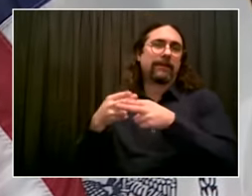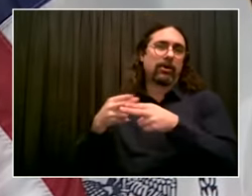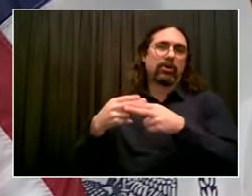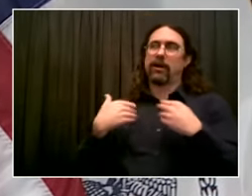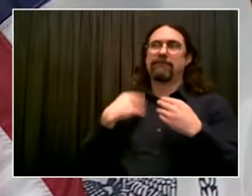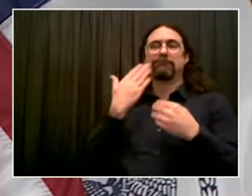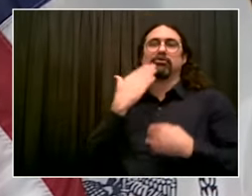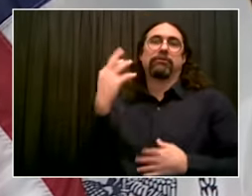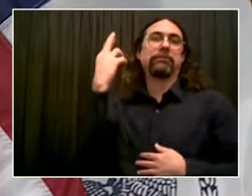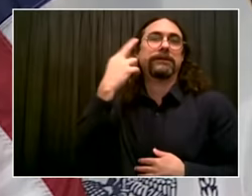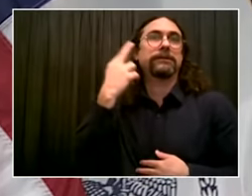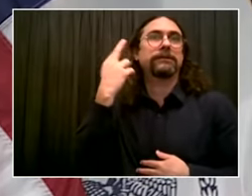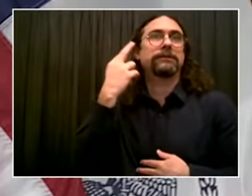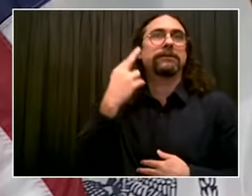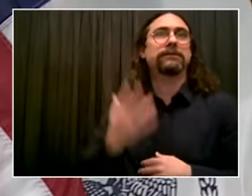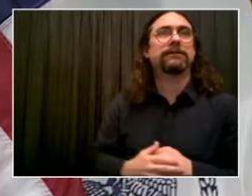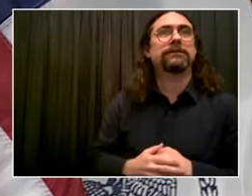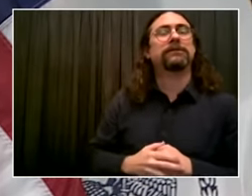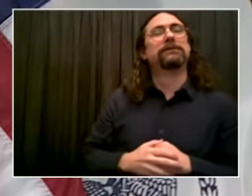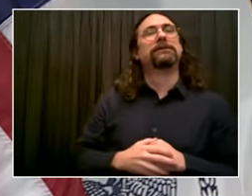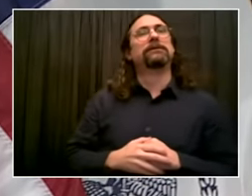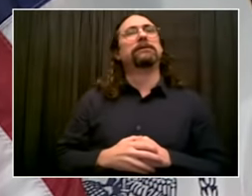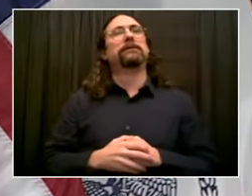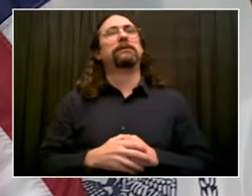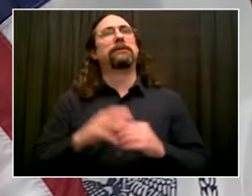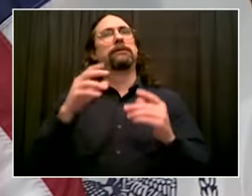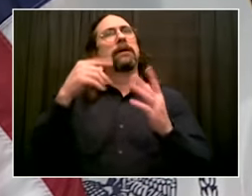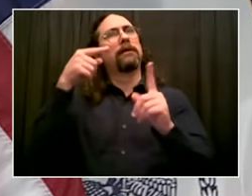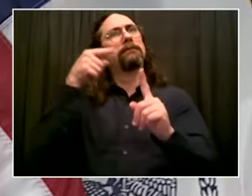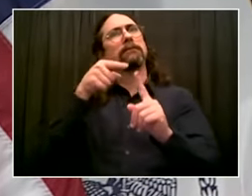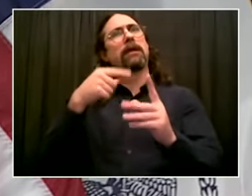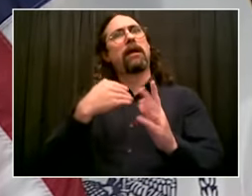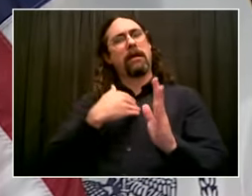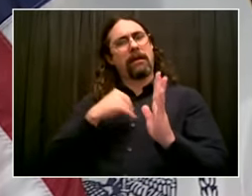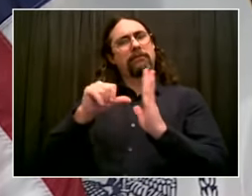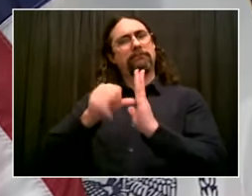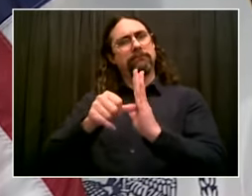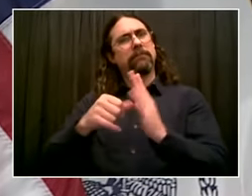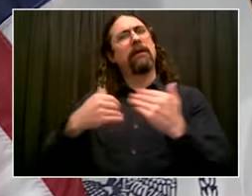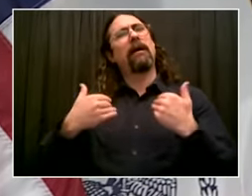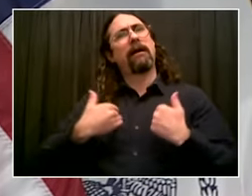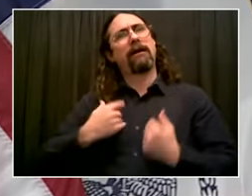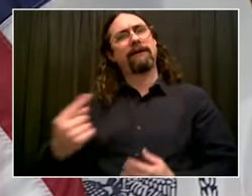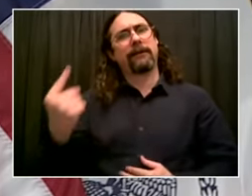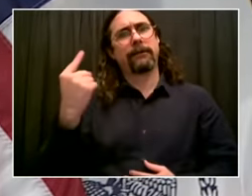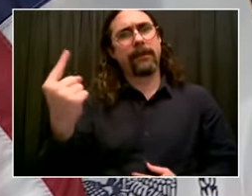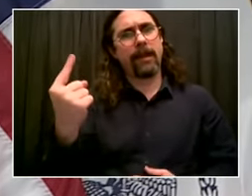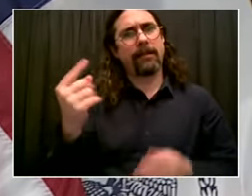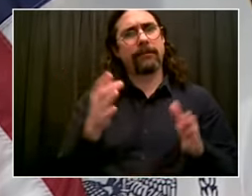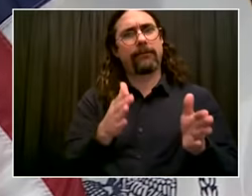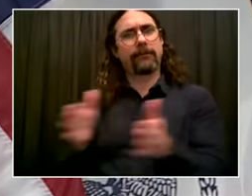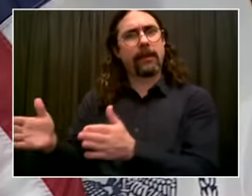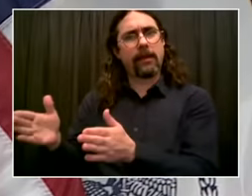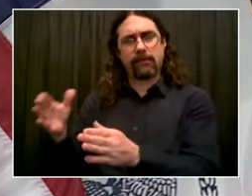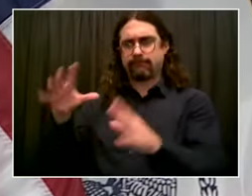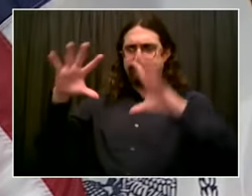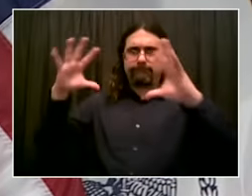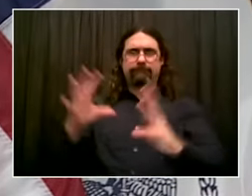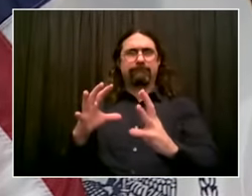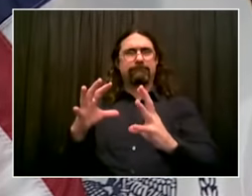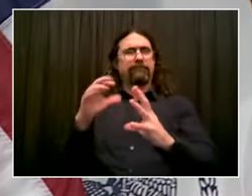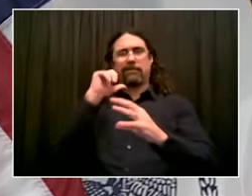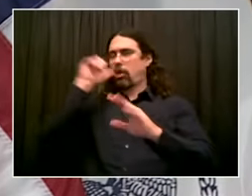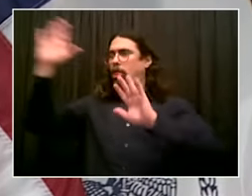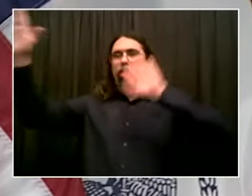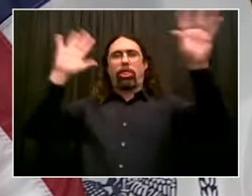to expand. We'll follow up earnestly on the specific examples that you gave. I'll talk to our